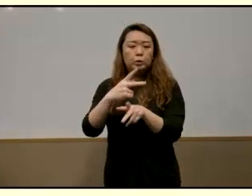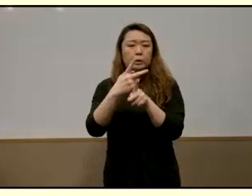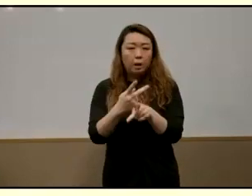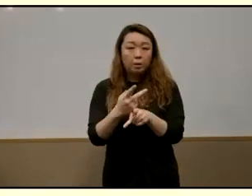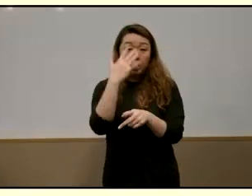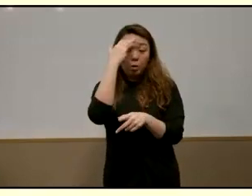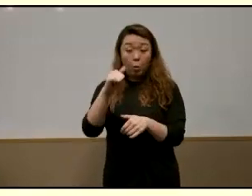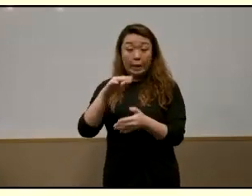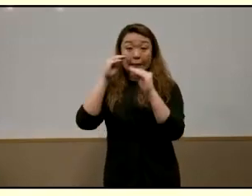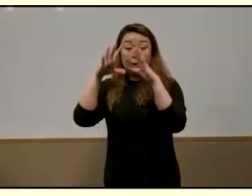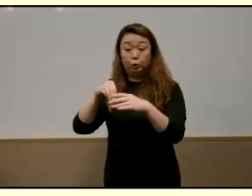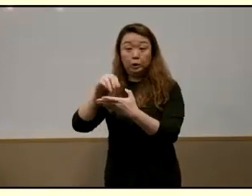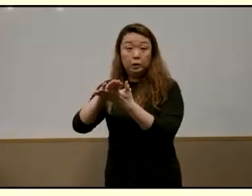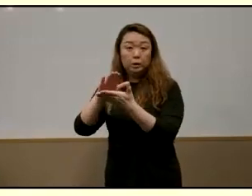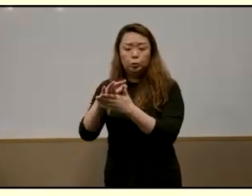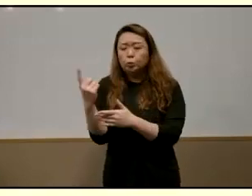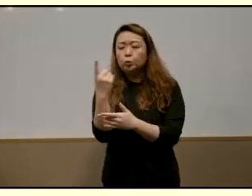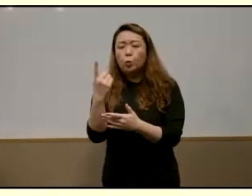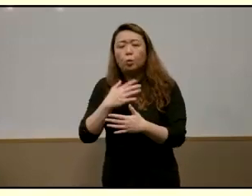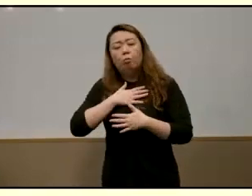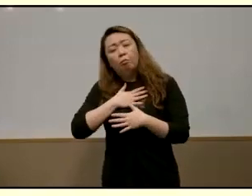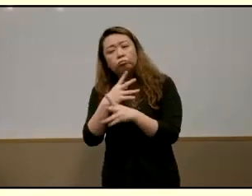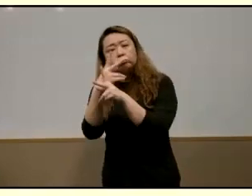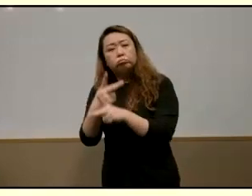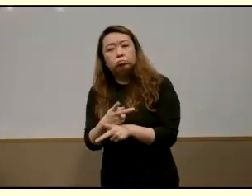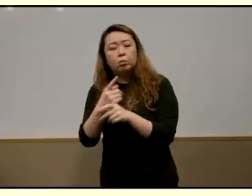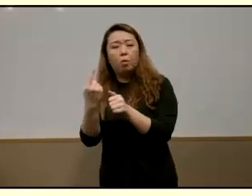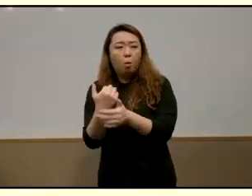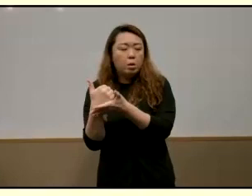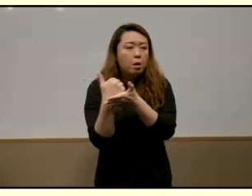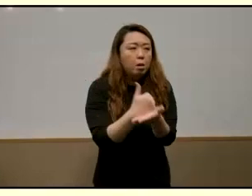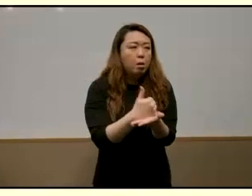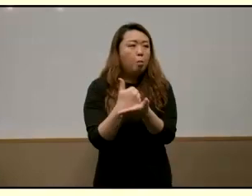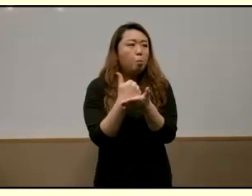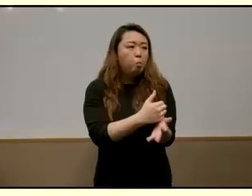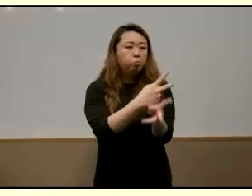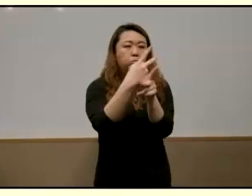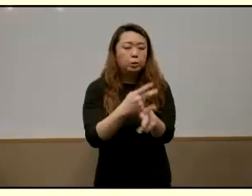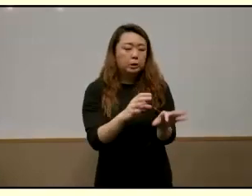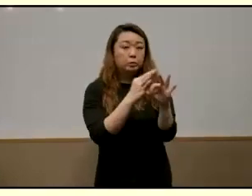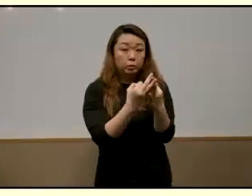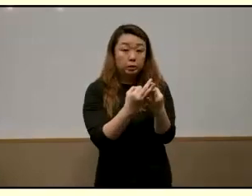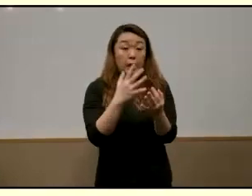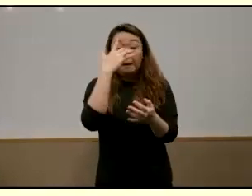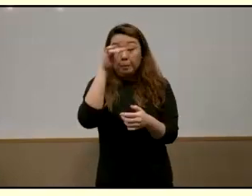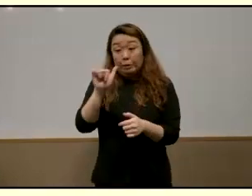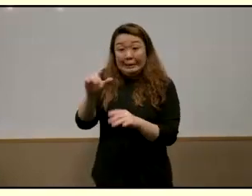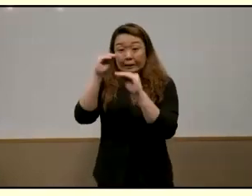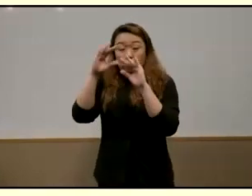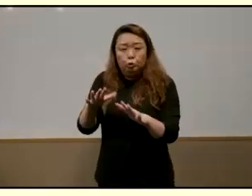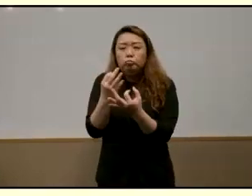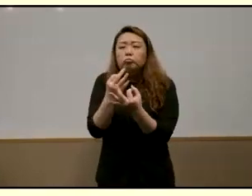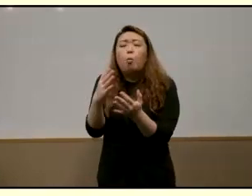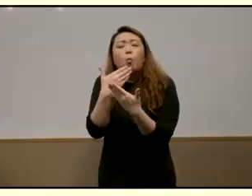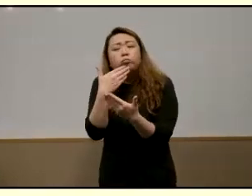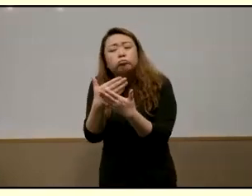doing all in their power to help children to navigate a tough education system as such there was a level of trust and a relatively free flow